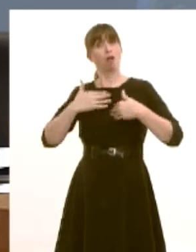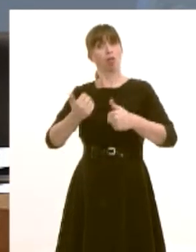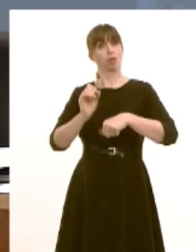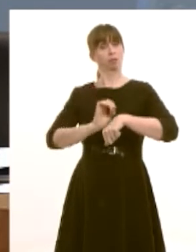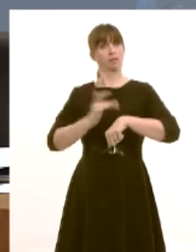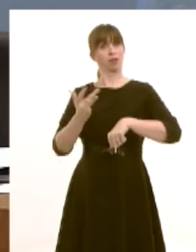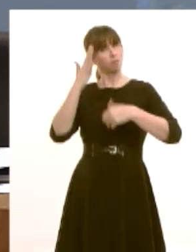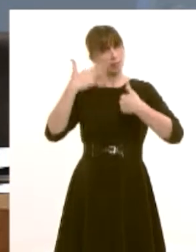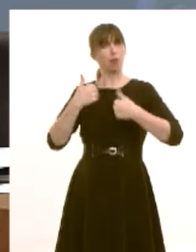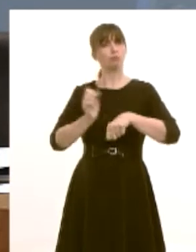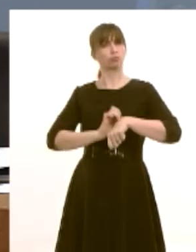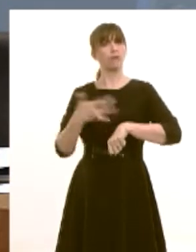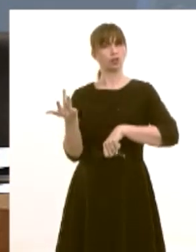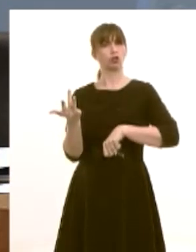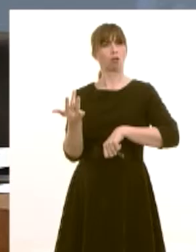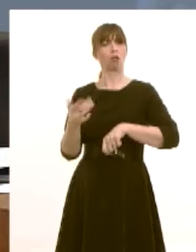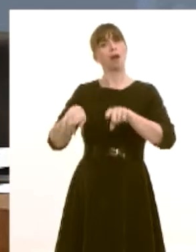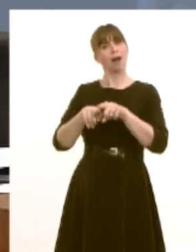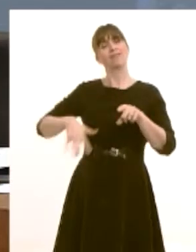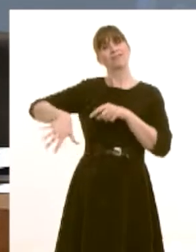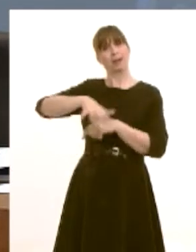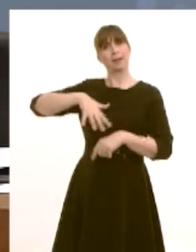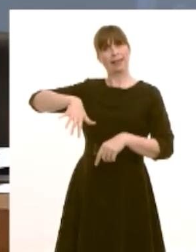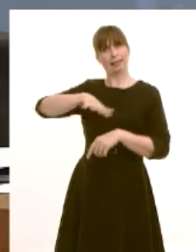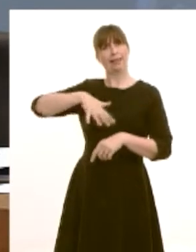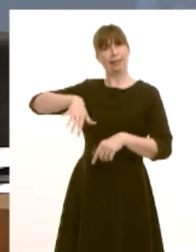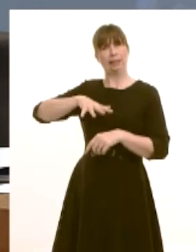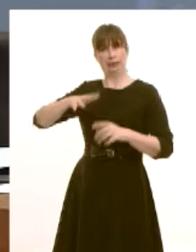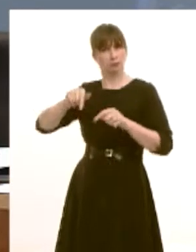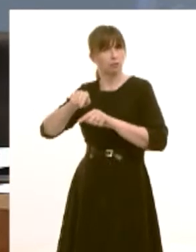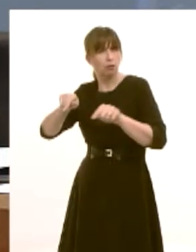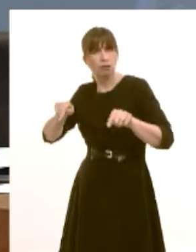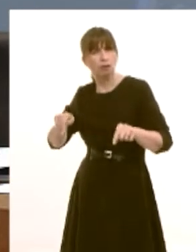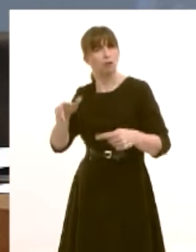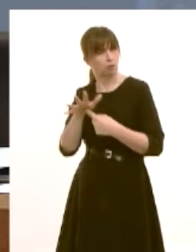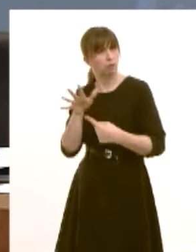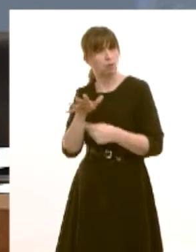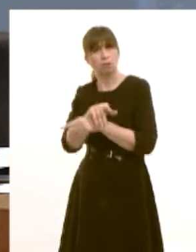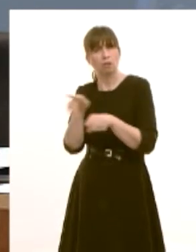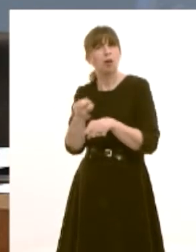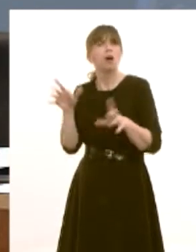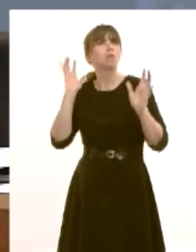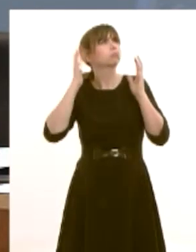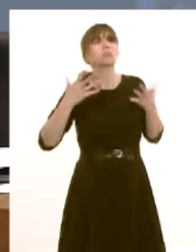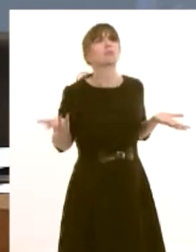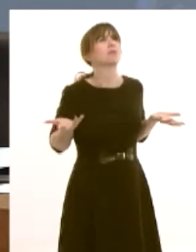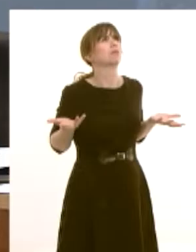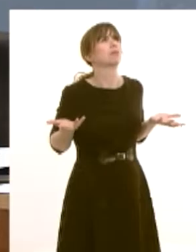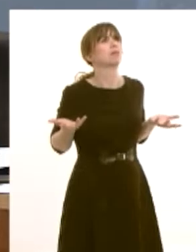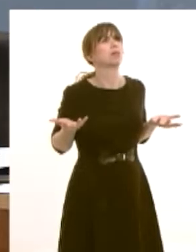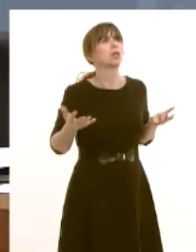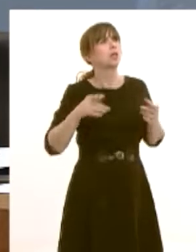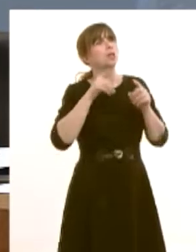or mental health professionals and the families of people of these kind of people is that they don't believe the services are being